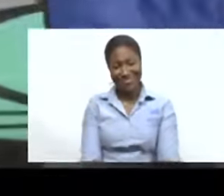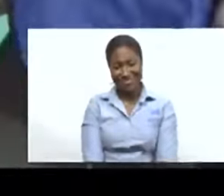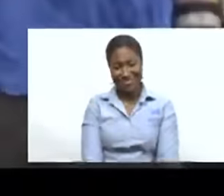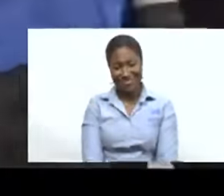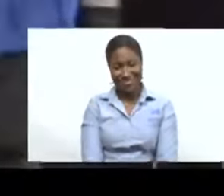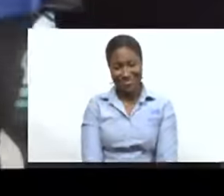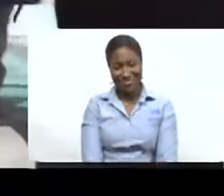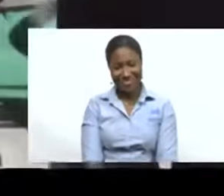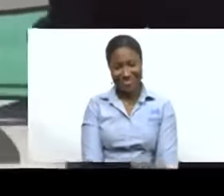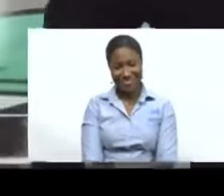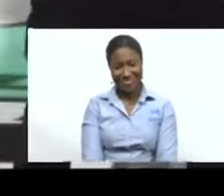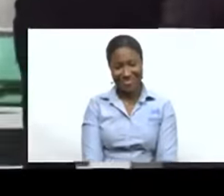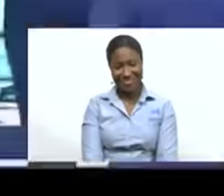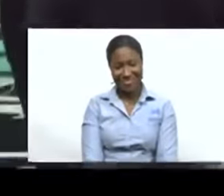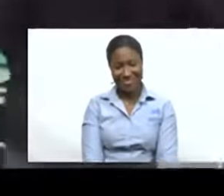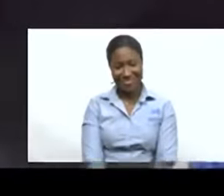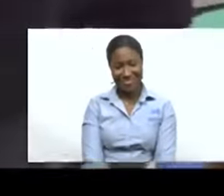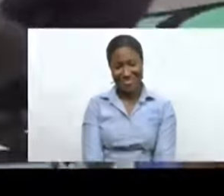next.